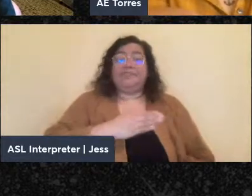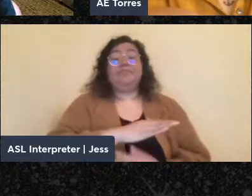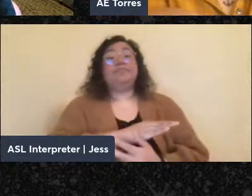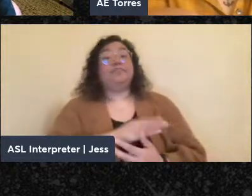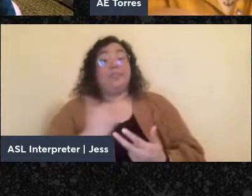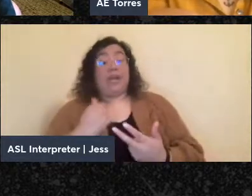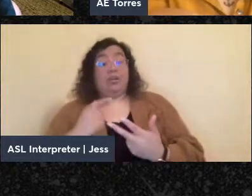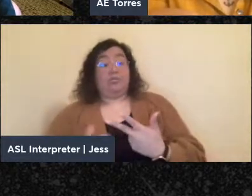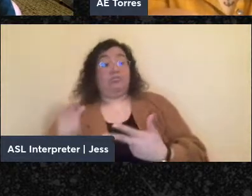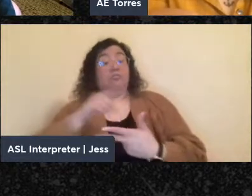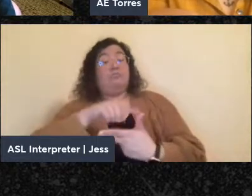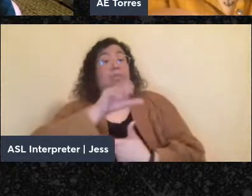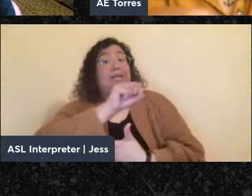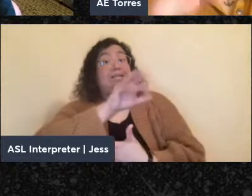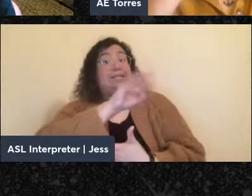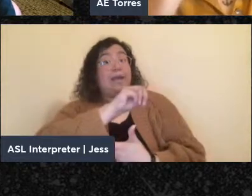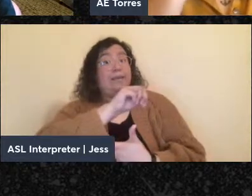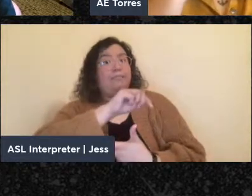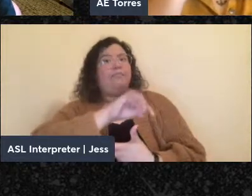the book as a whole.